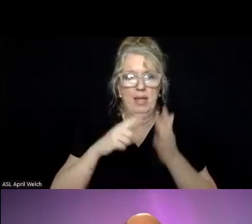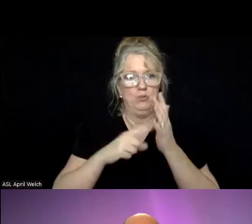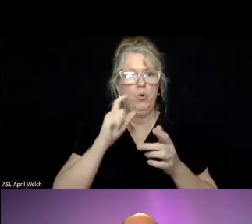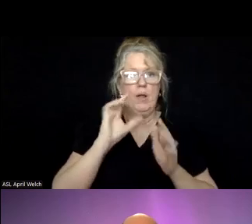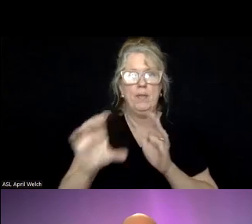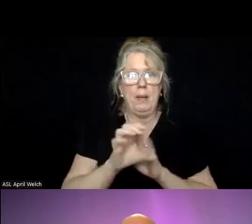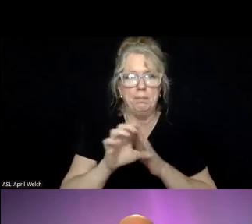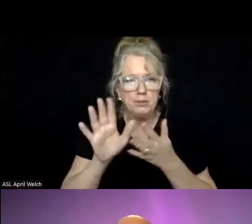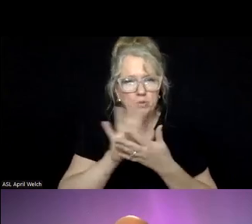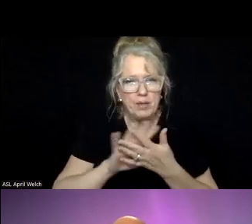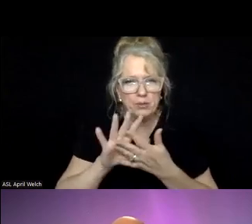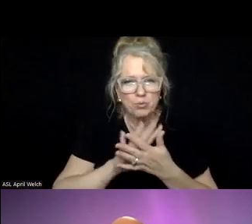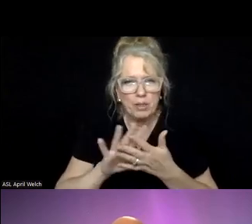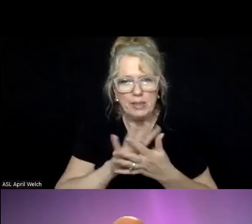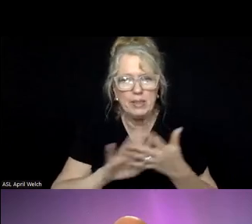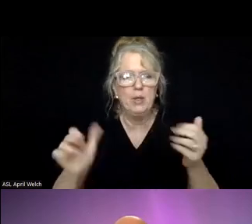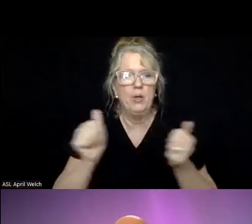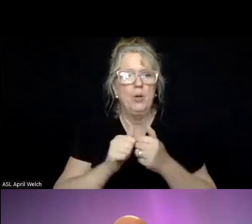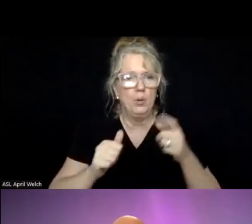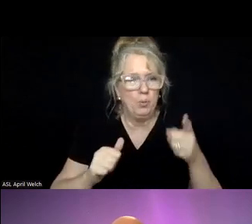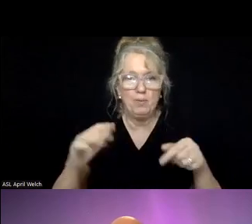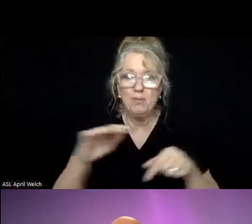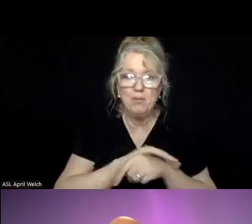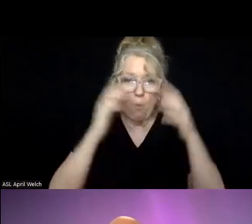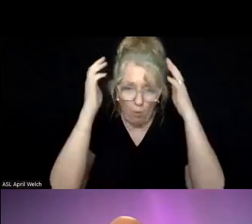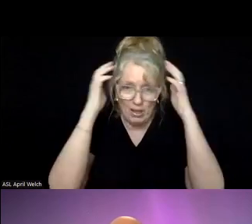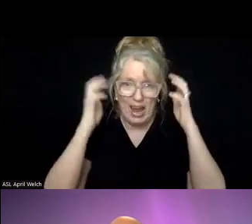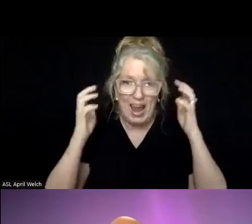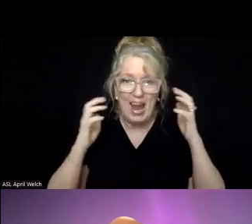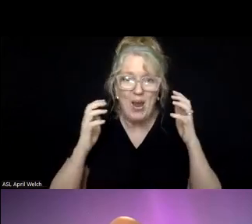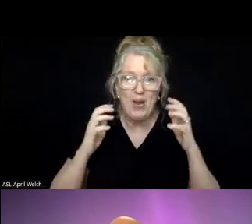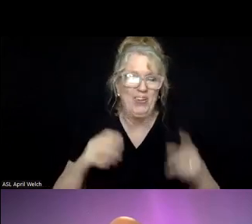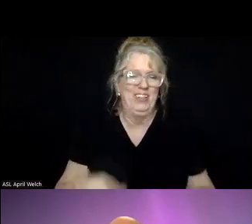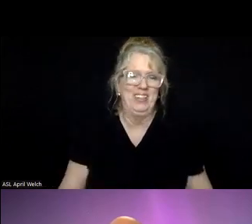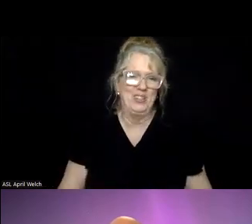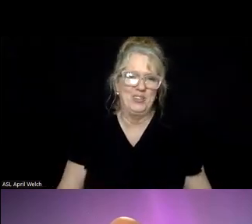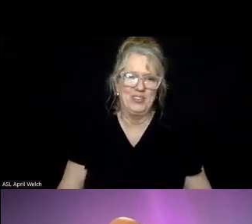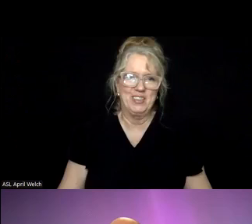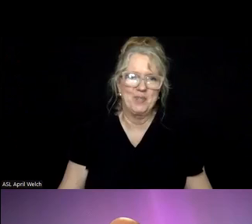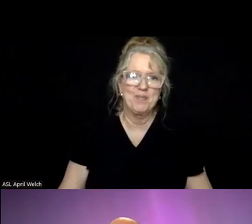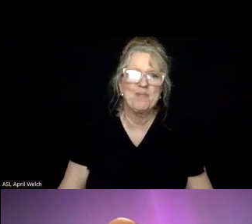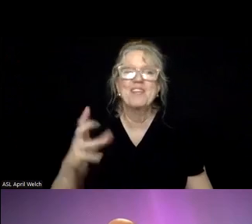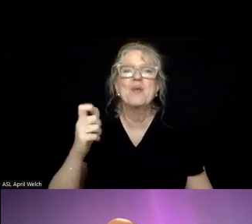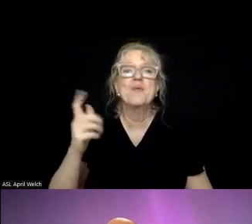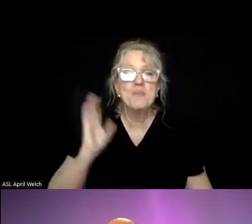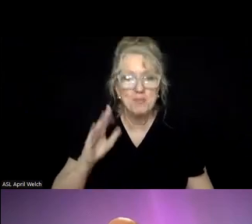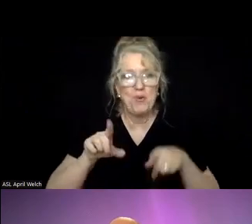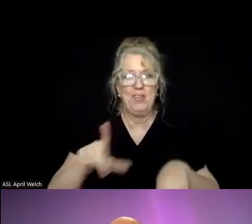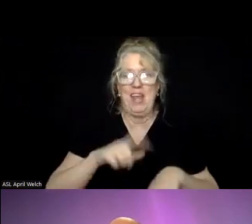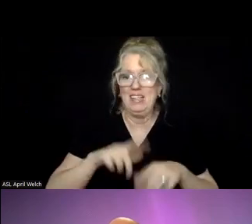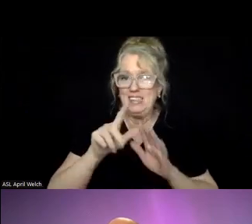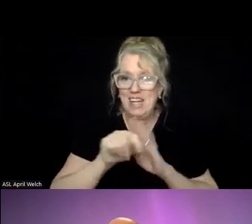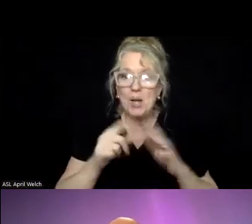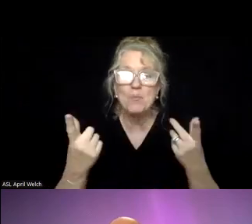with, with a head full of hair. The, what we were doing at that time